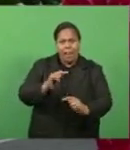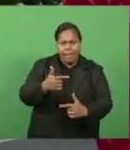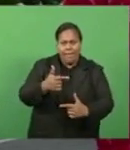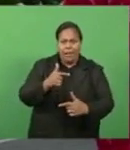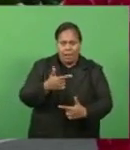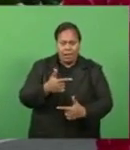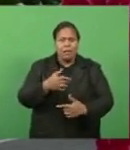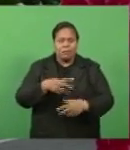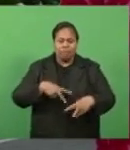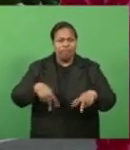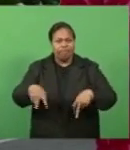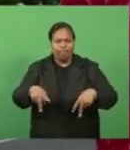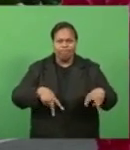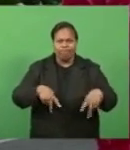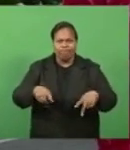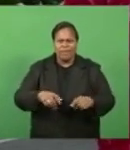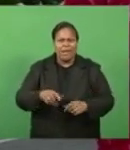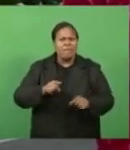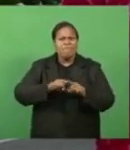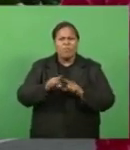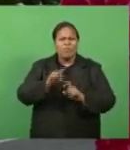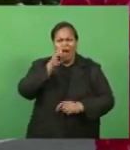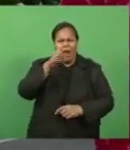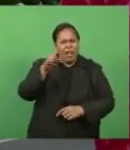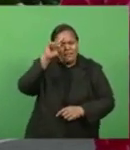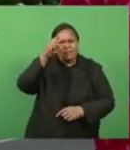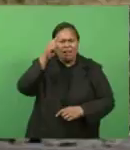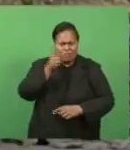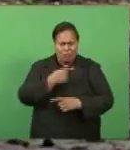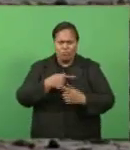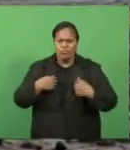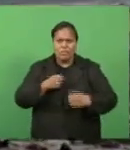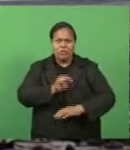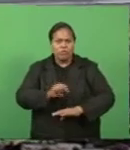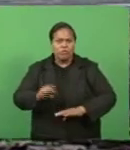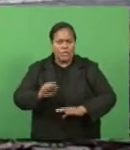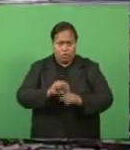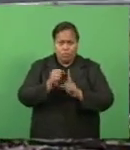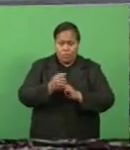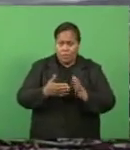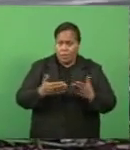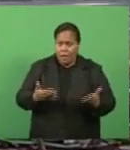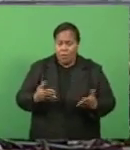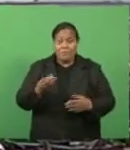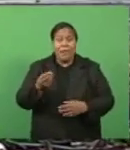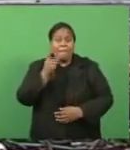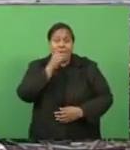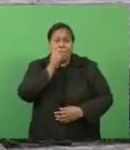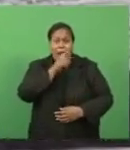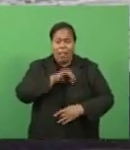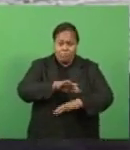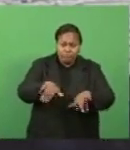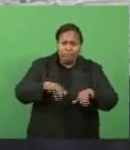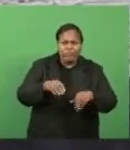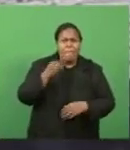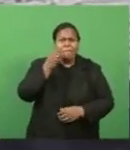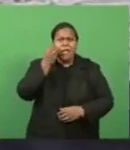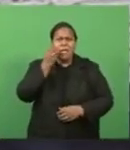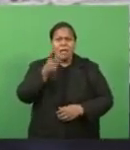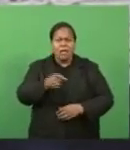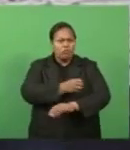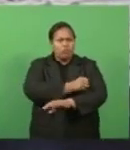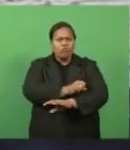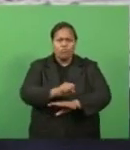cannot fully comprehend to the seriousness of the situation we are in. Some people were chased from the Super 4 shore for allegedly swimming,